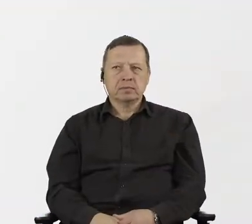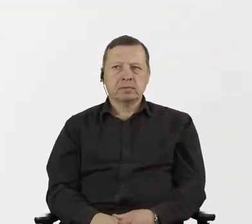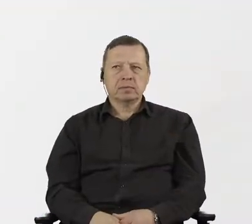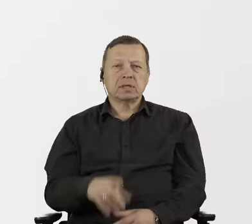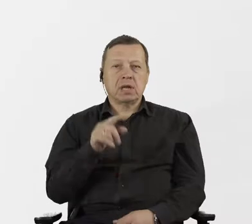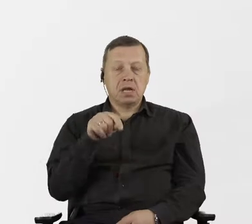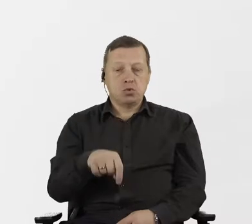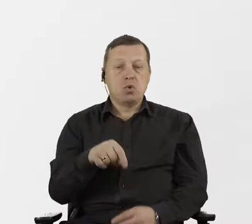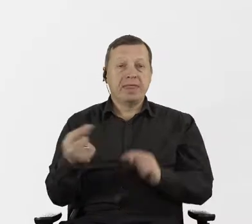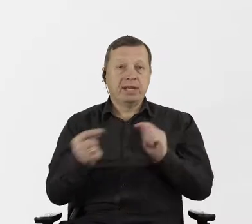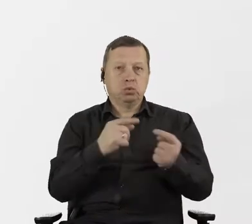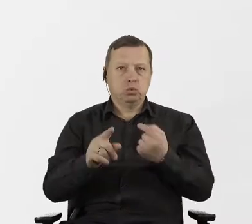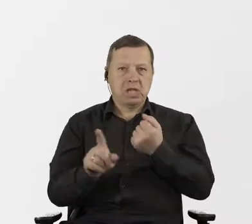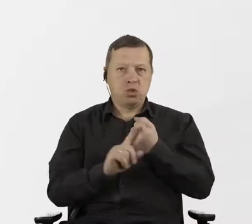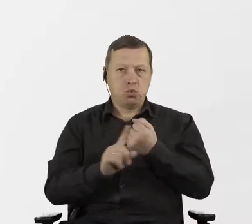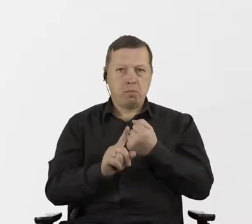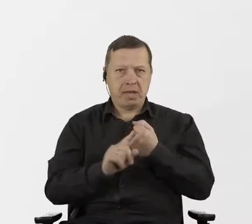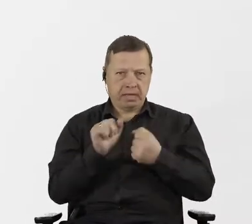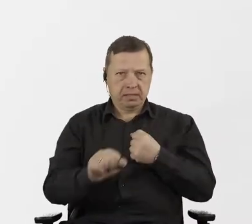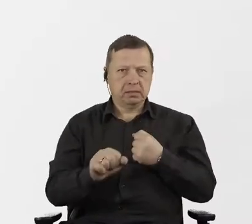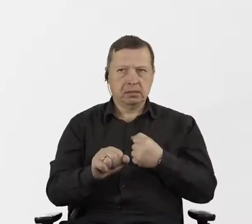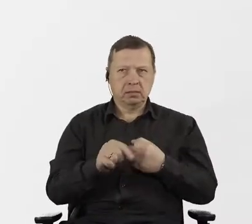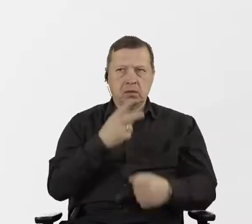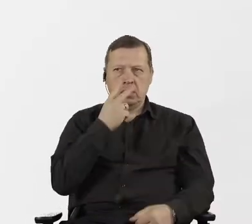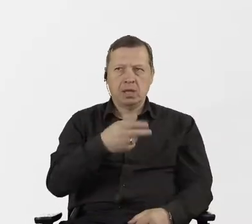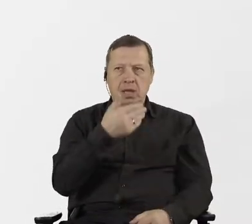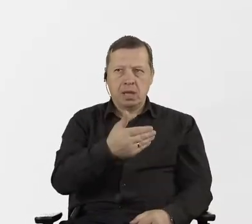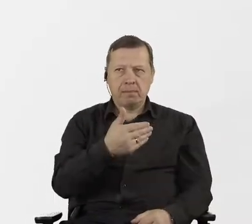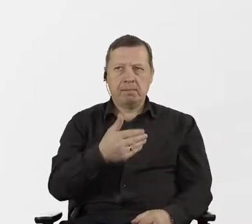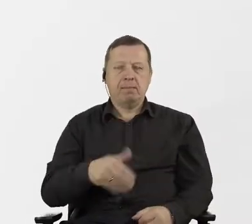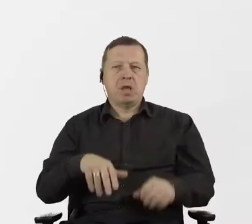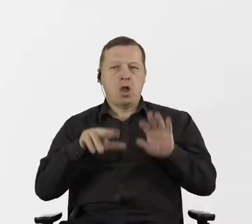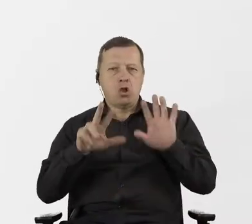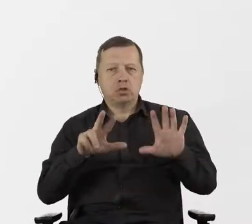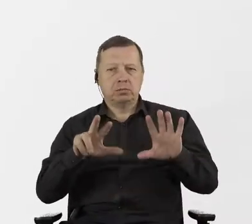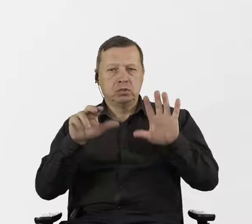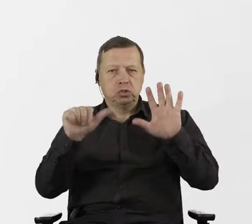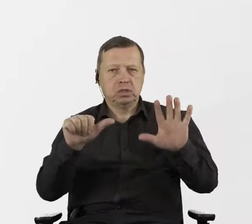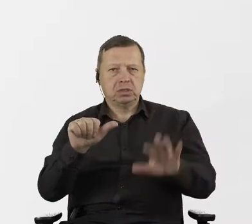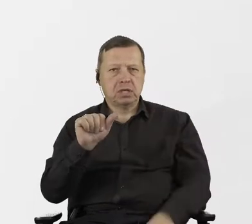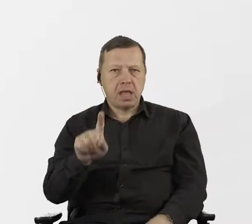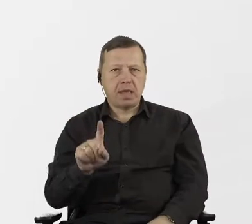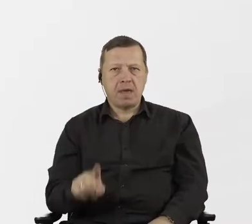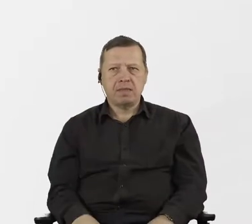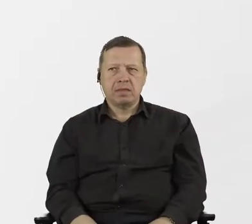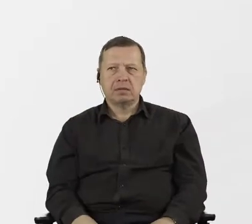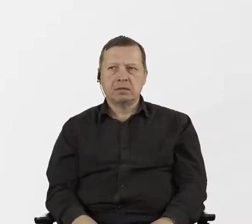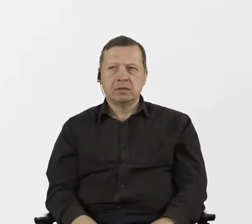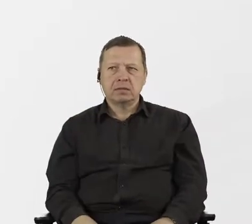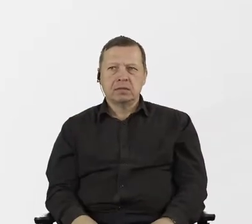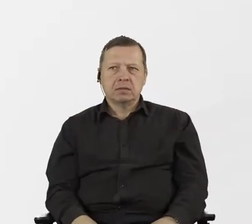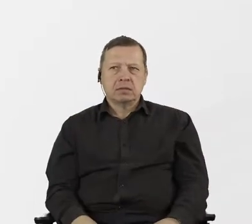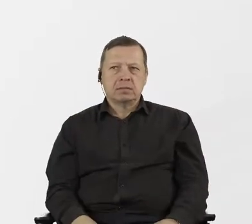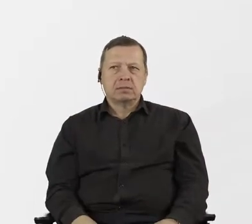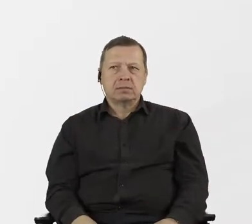It's over there. It's M861. So you will have a chance to ask the questions.